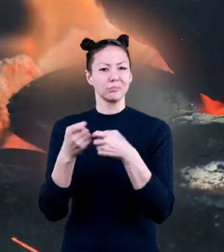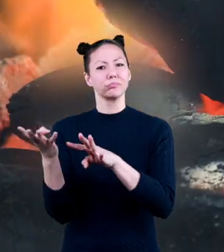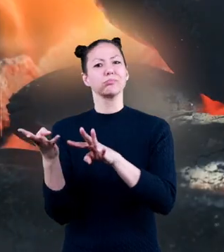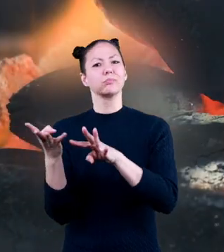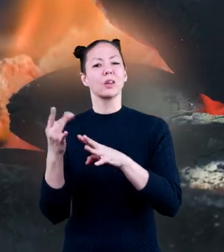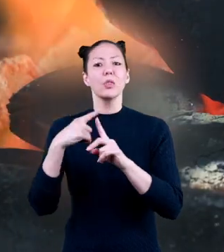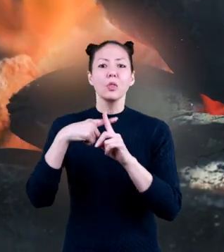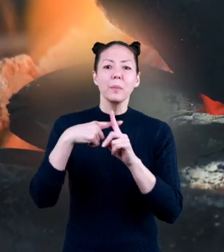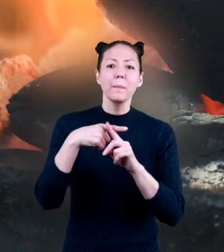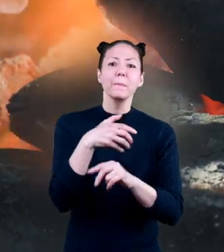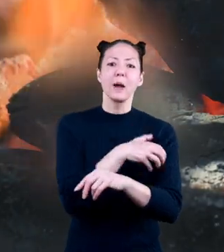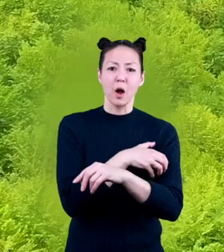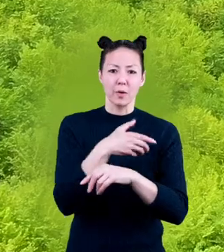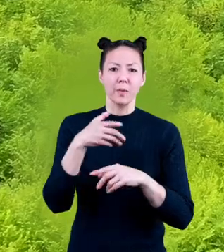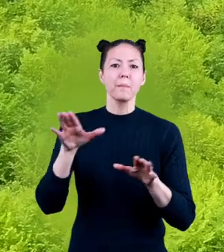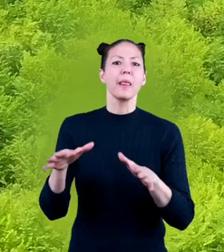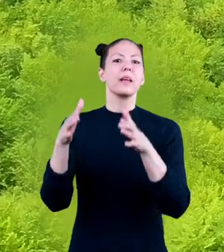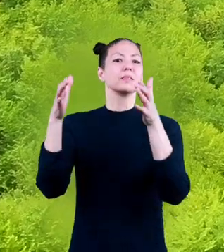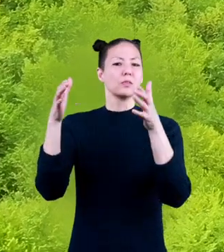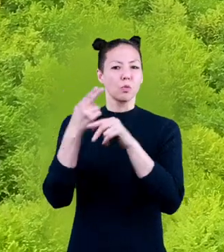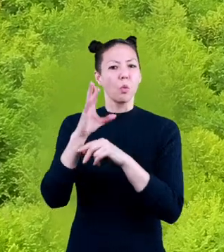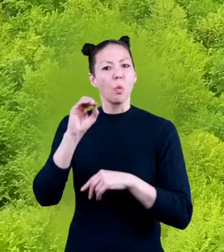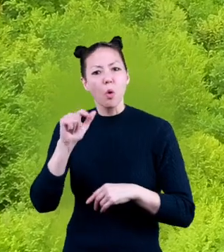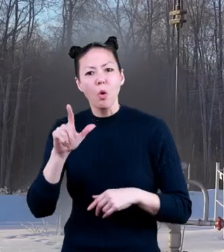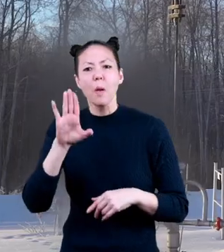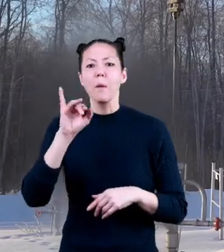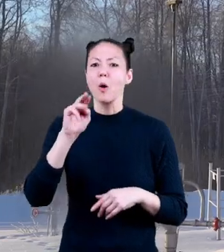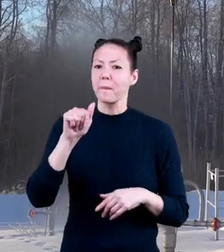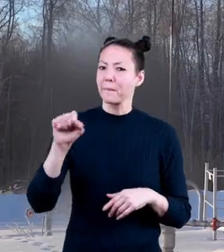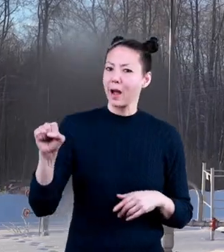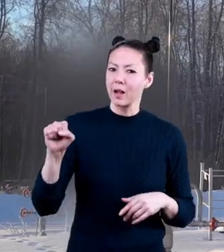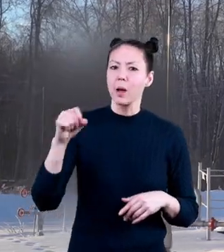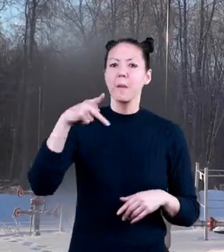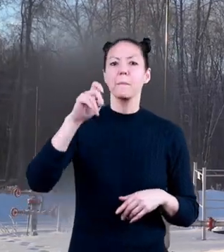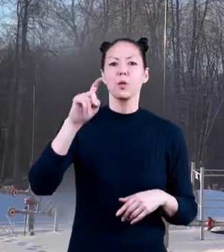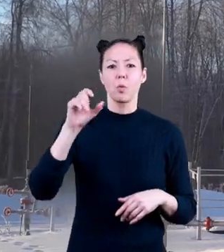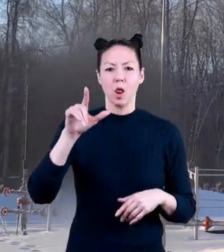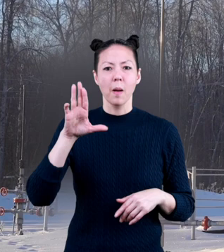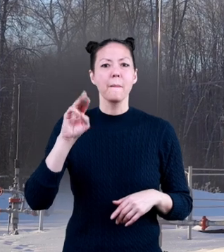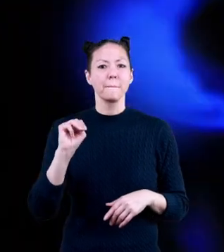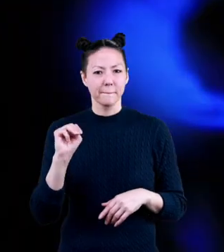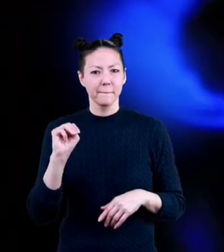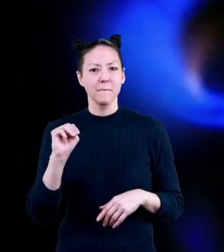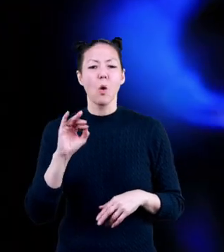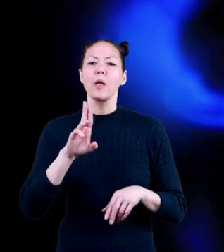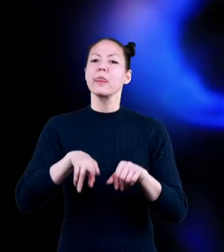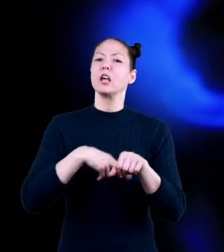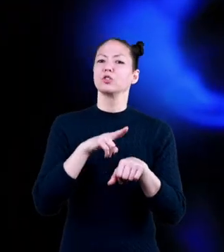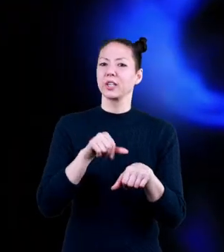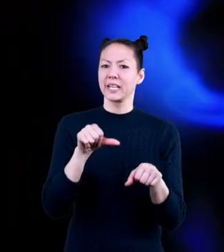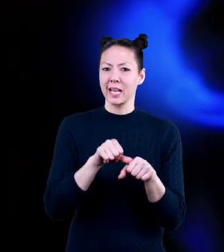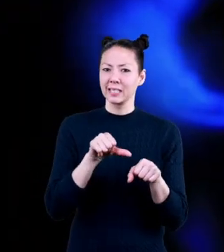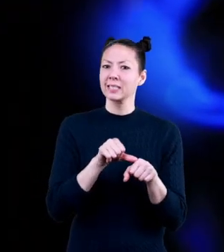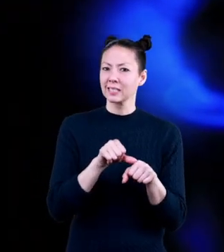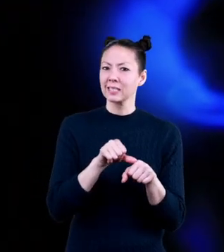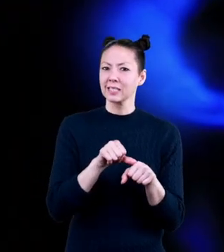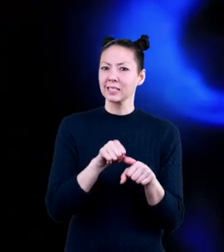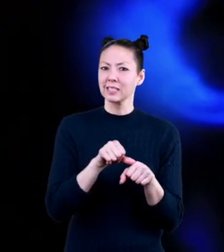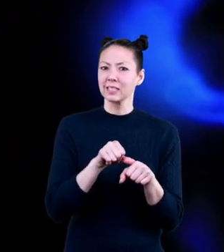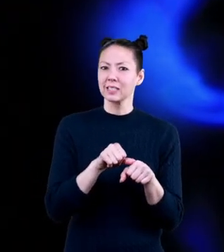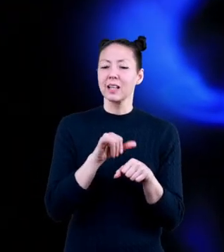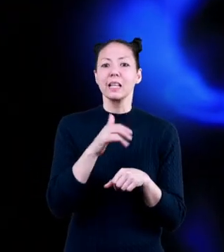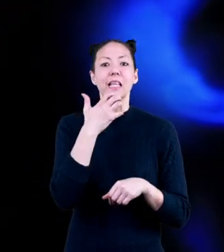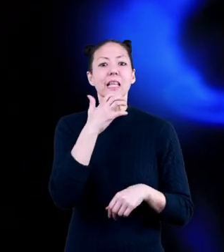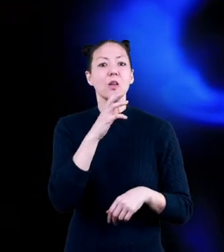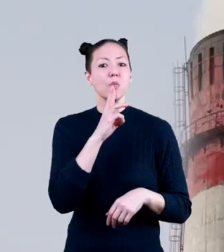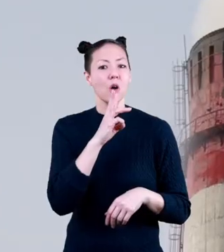plants use coal, biomass, petroleum, or natural gas to heat water